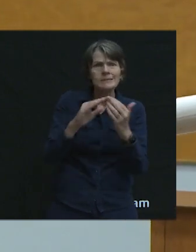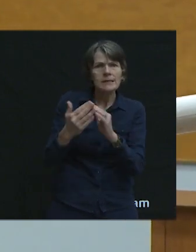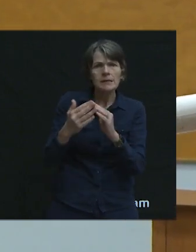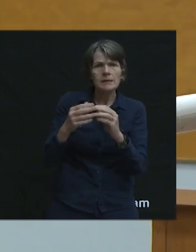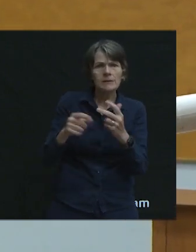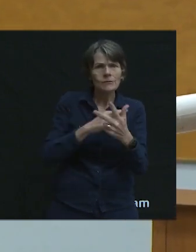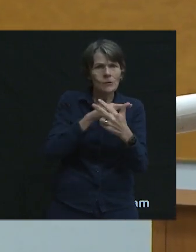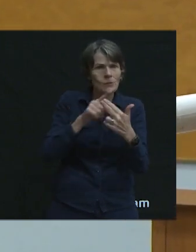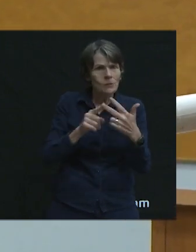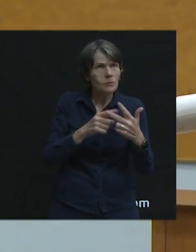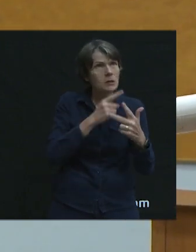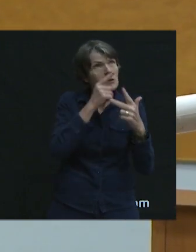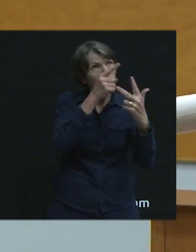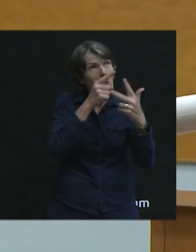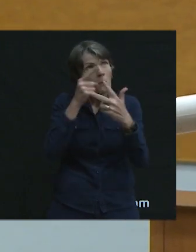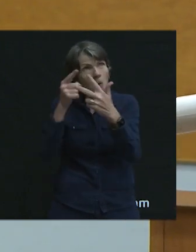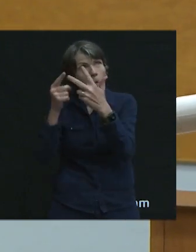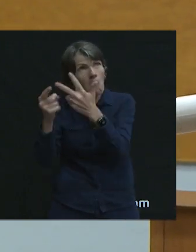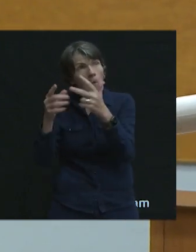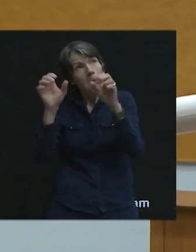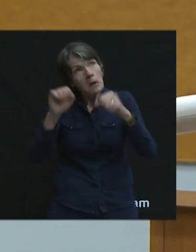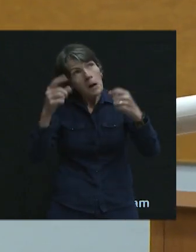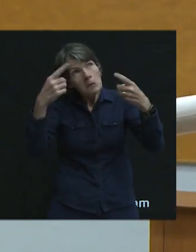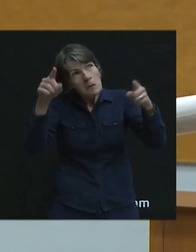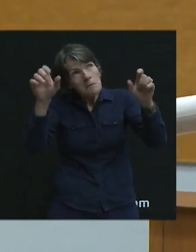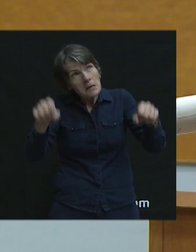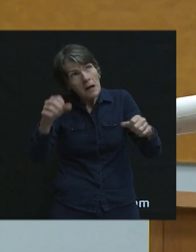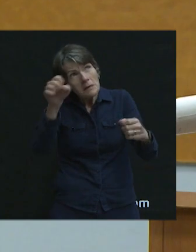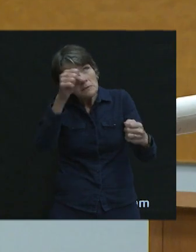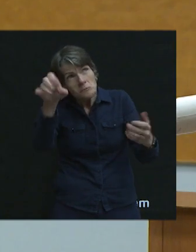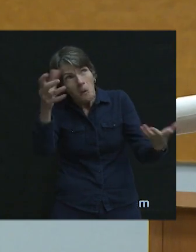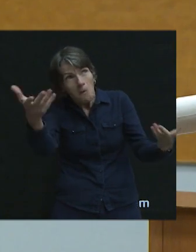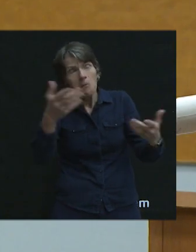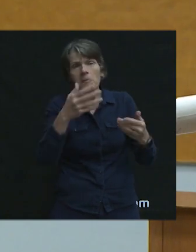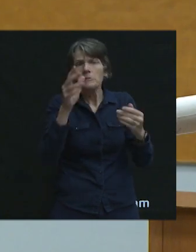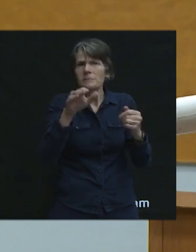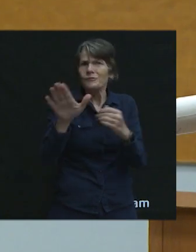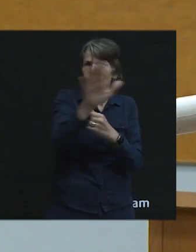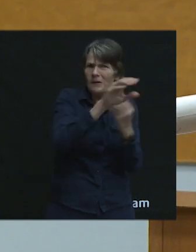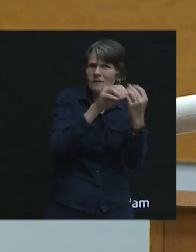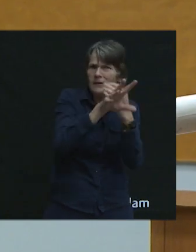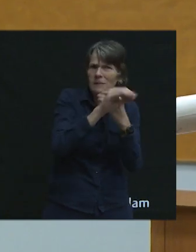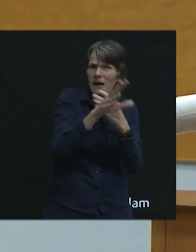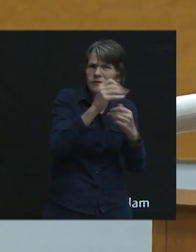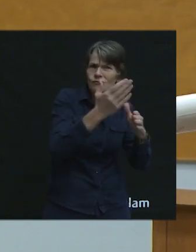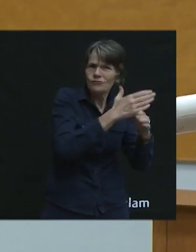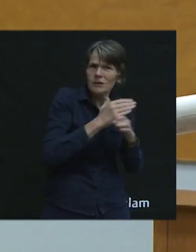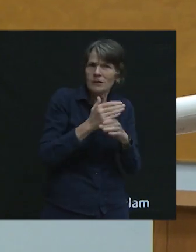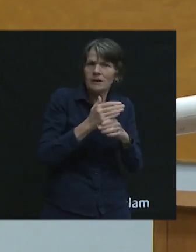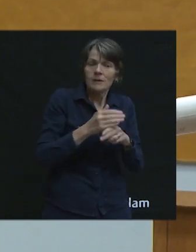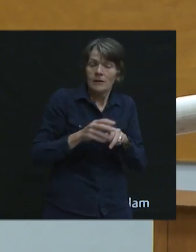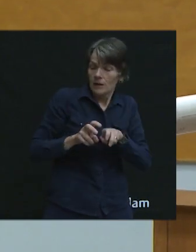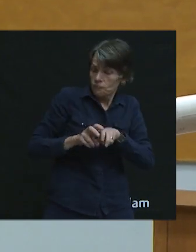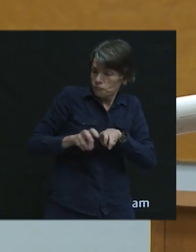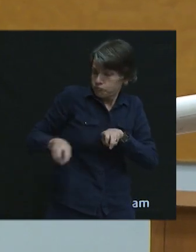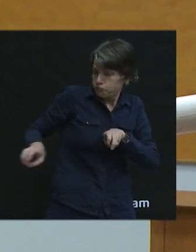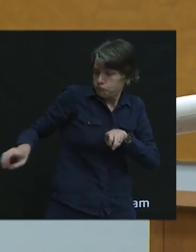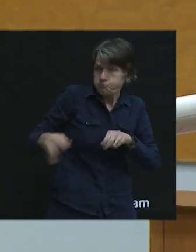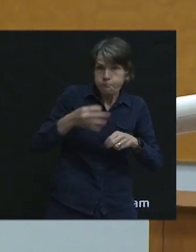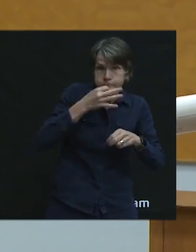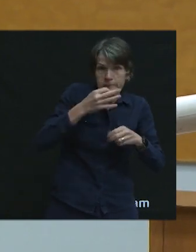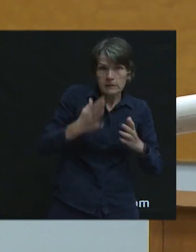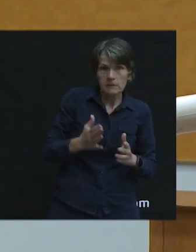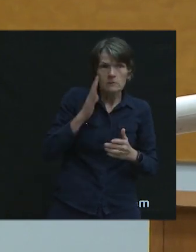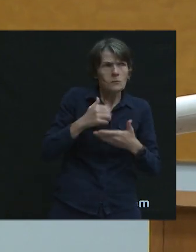They're bold, but they're possible goals. And the panelists that I'll introduce in a moment, one by one, are really to help you.